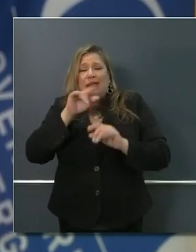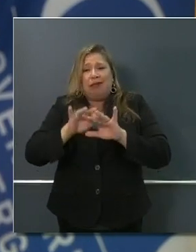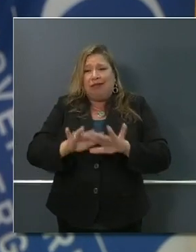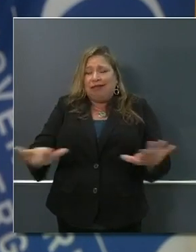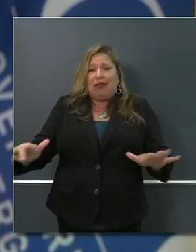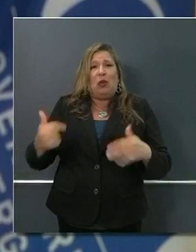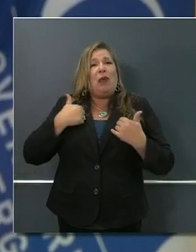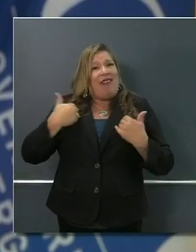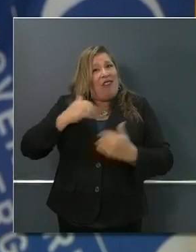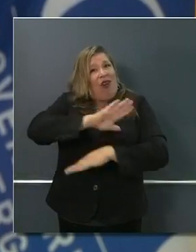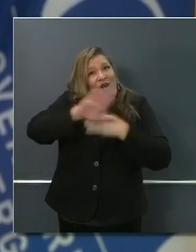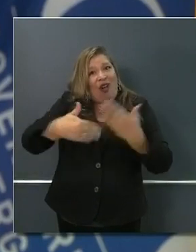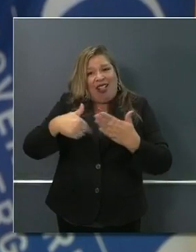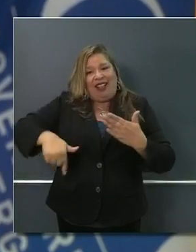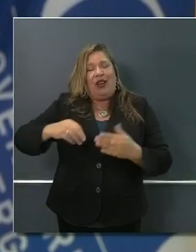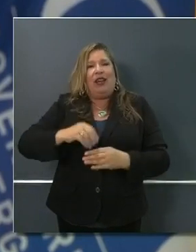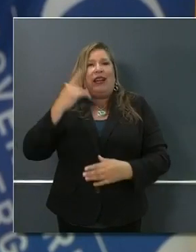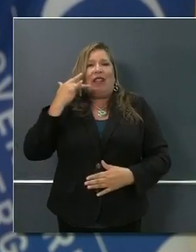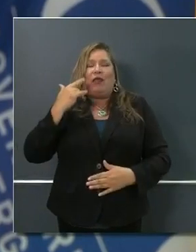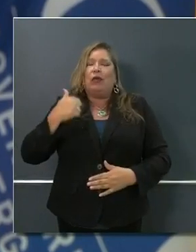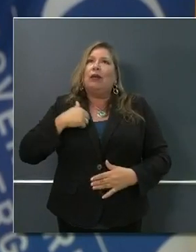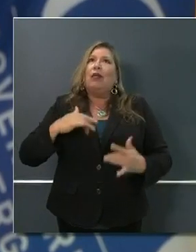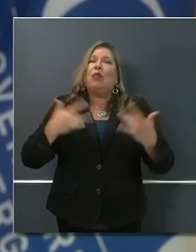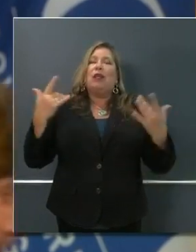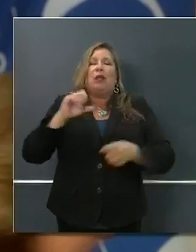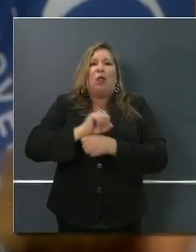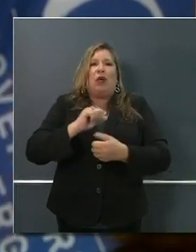Governor, to expanding this program. Thank you very much.